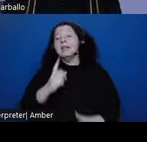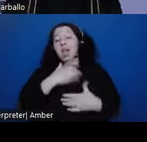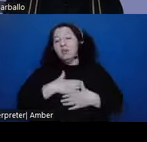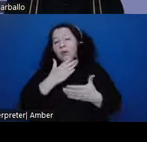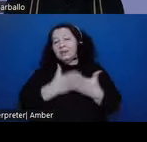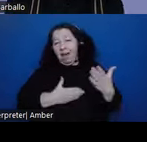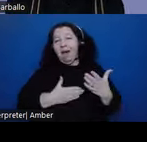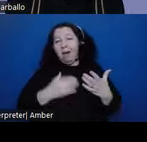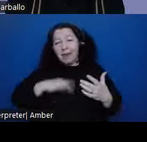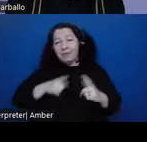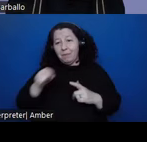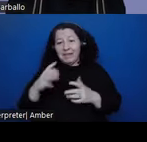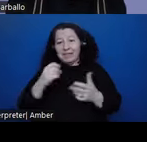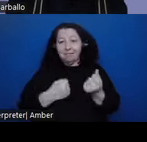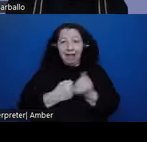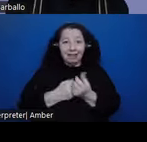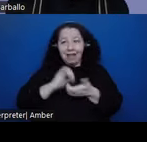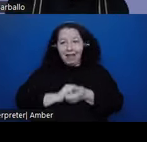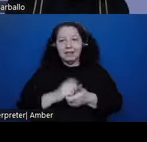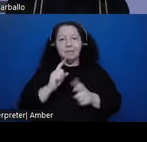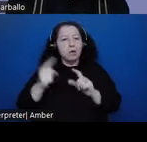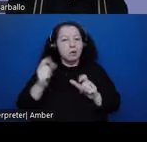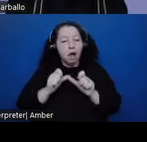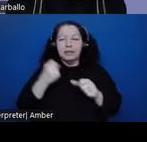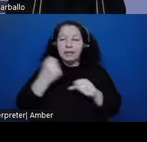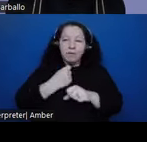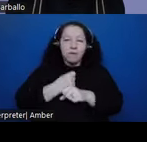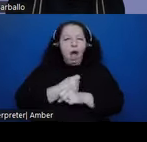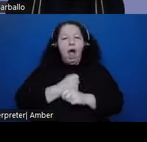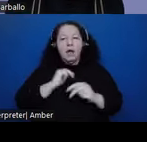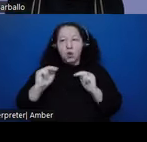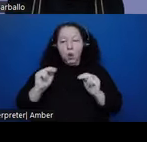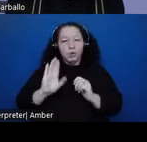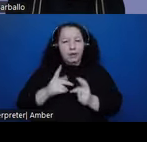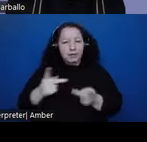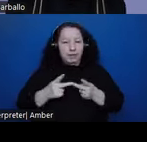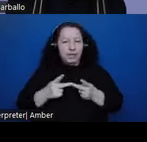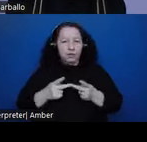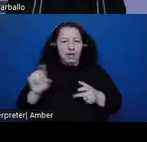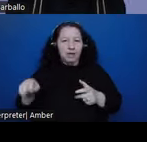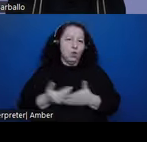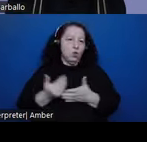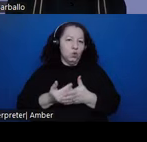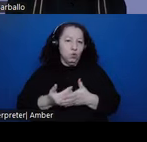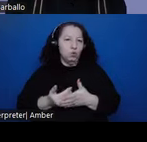fighting for it and negotiating their place in this new colonial order.